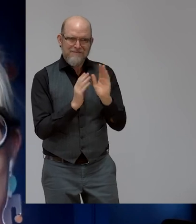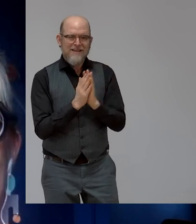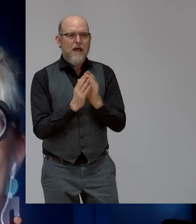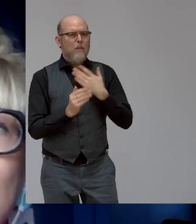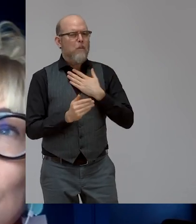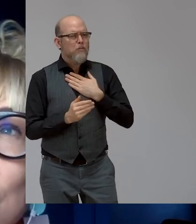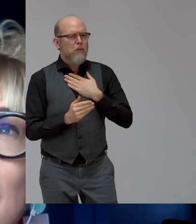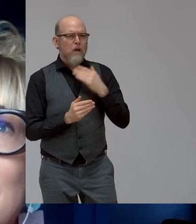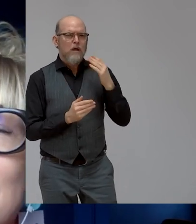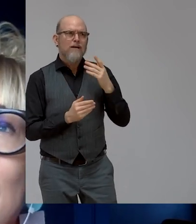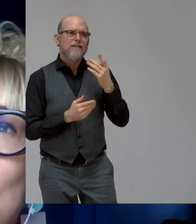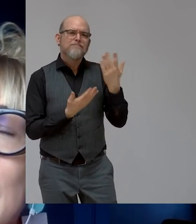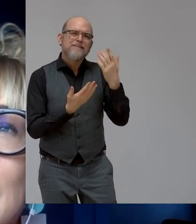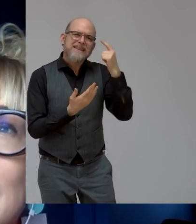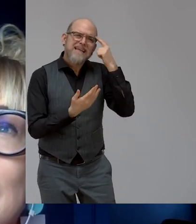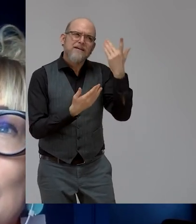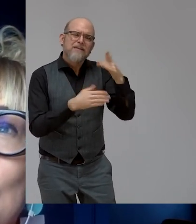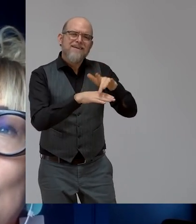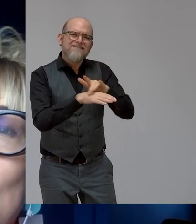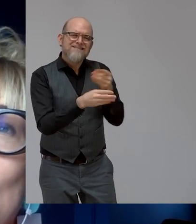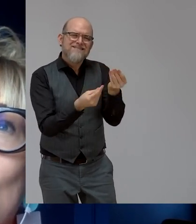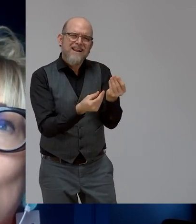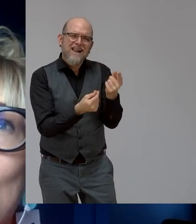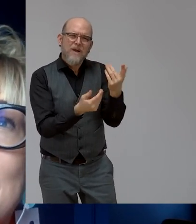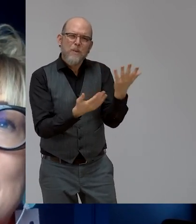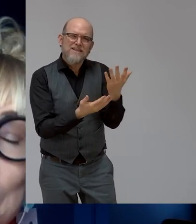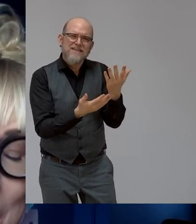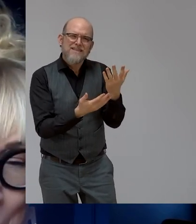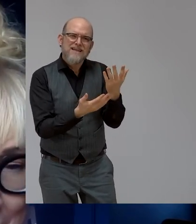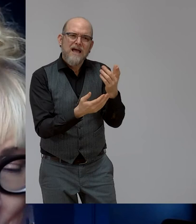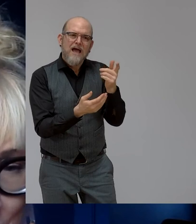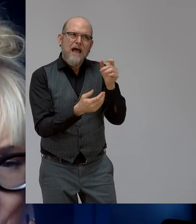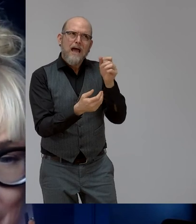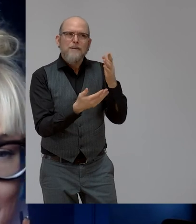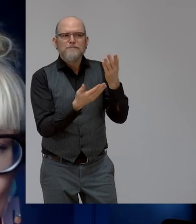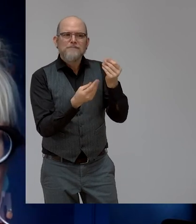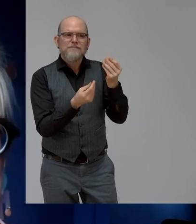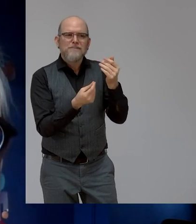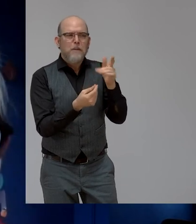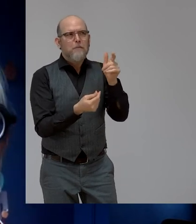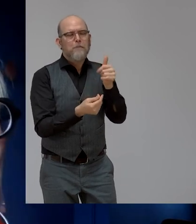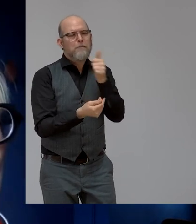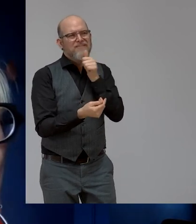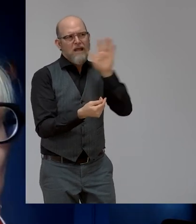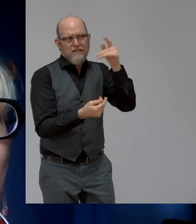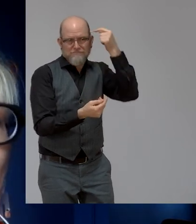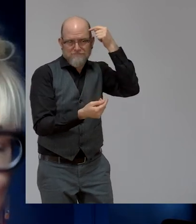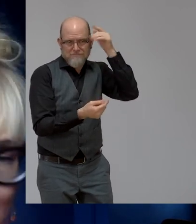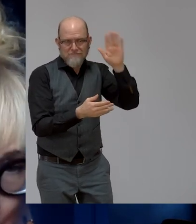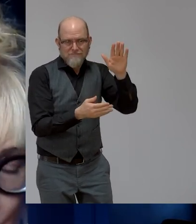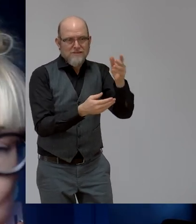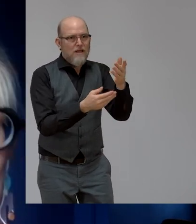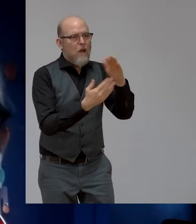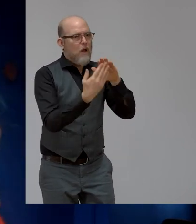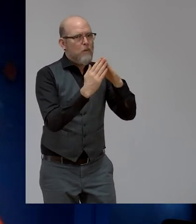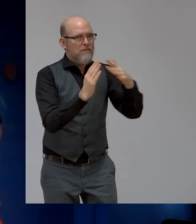time. Can you just say to tell me the disability community traditionally would have been seen as not being as